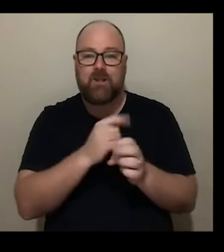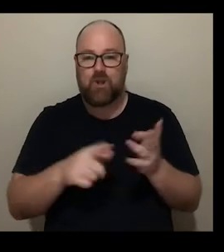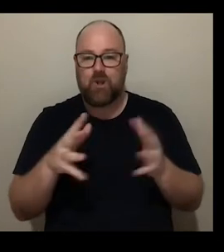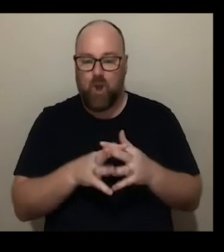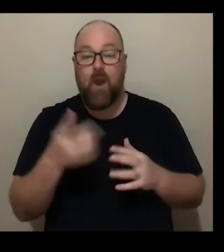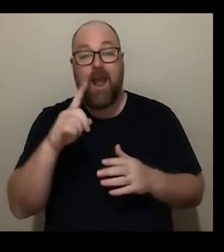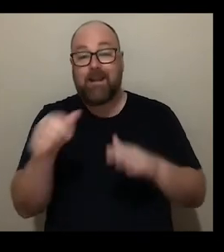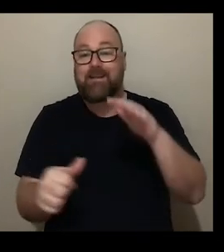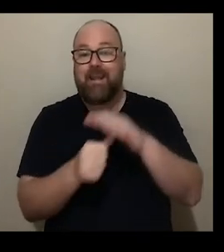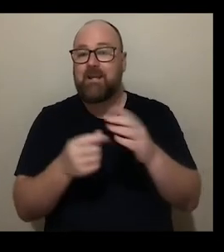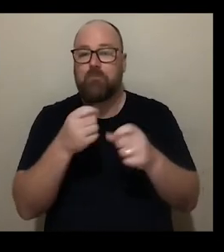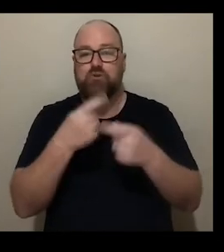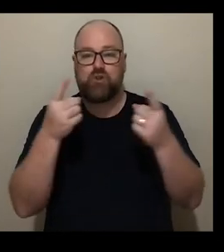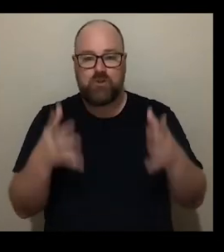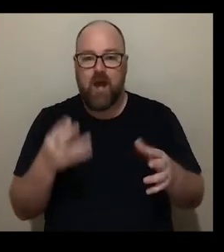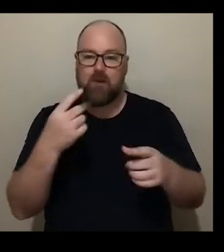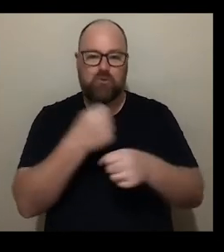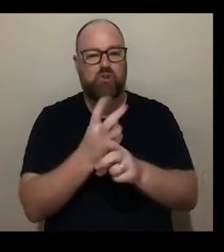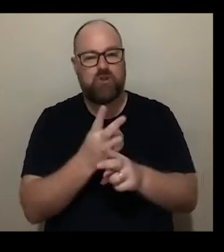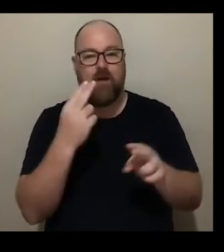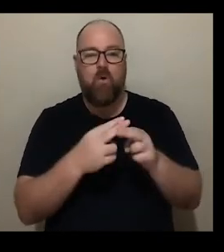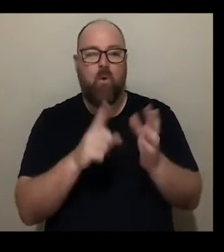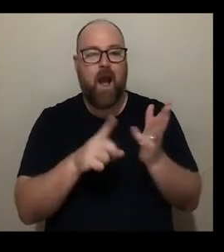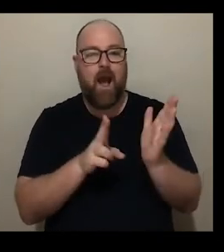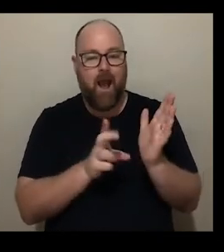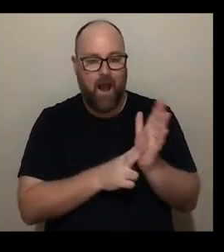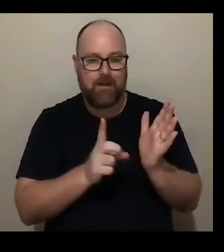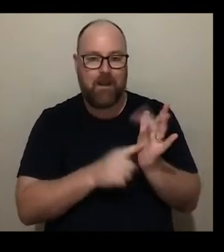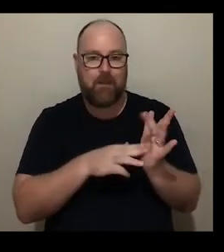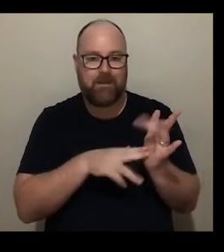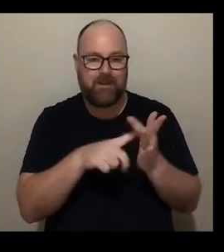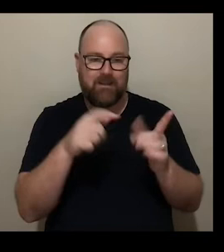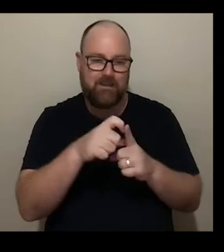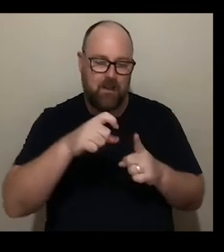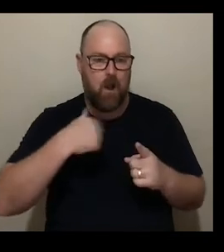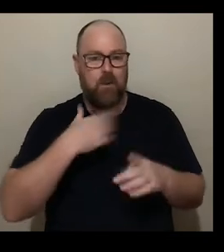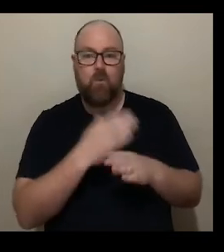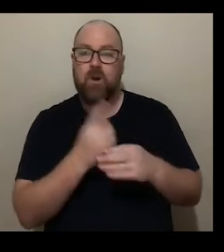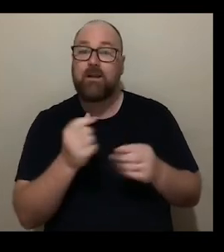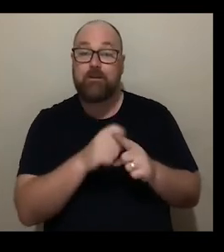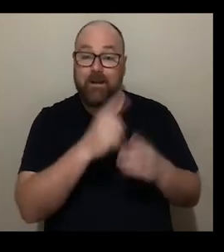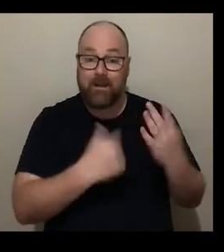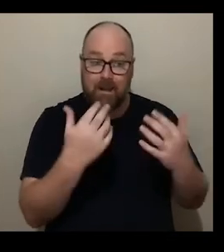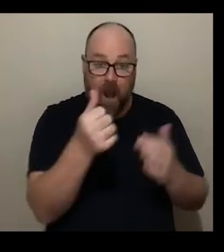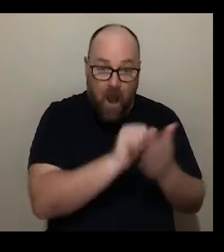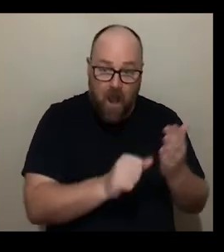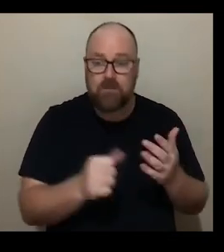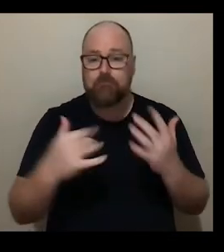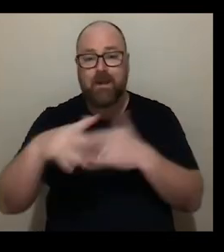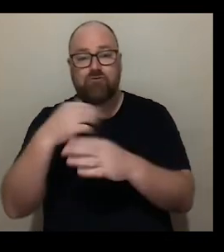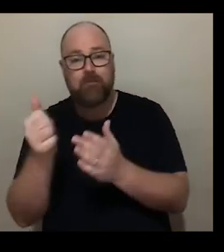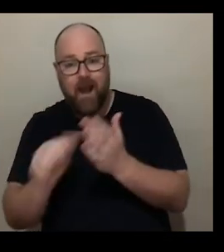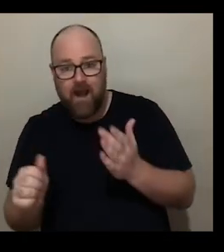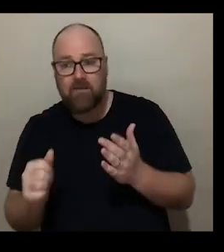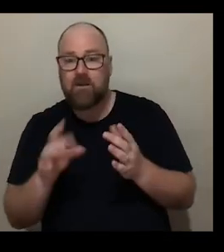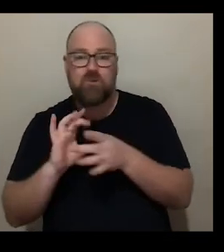producer for unlimited so I have been working in disability arts and mainstream arts and socially engaged arts for around